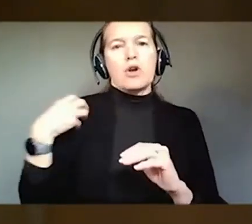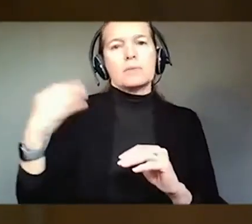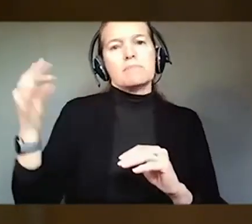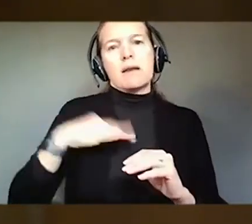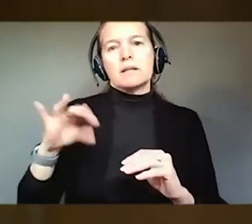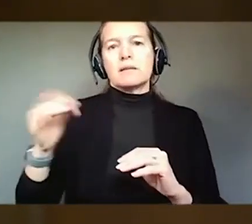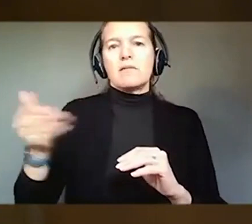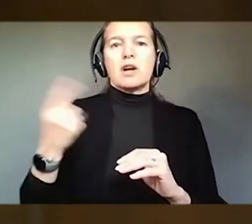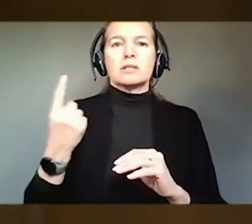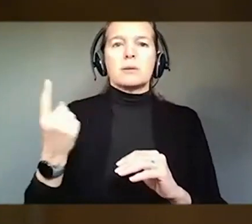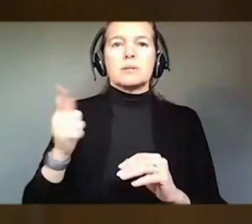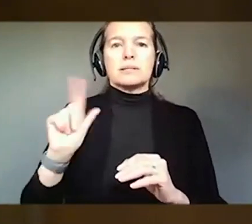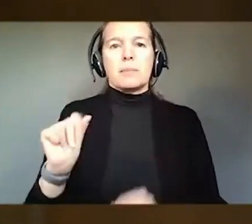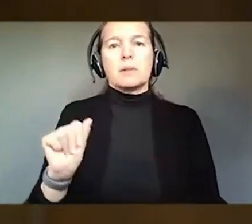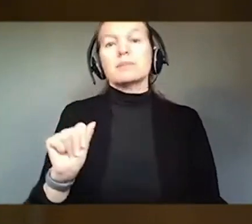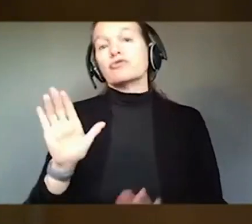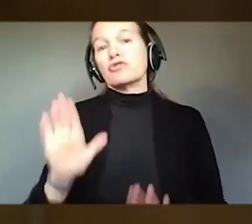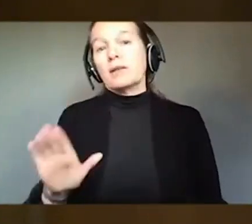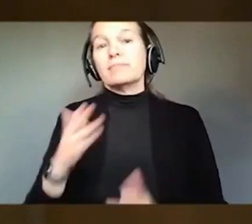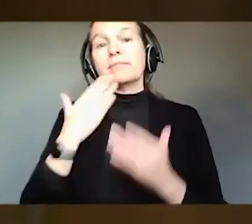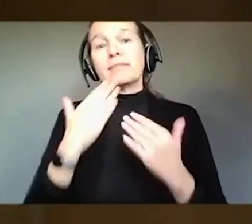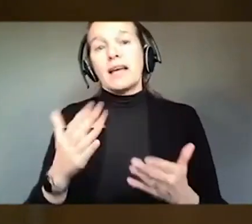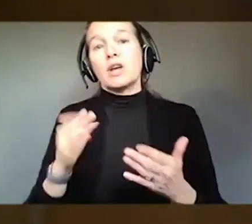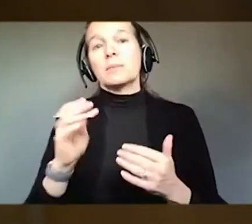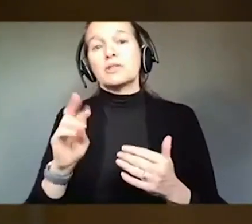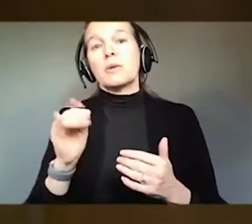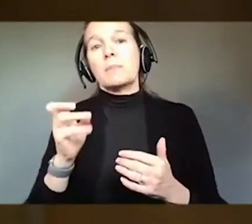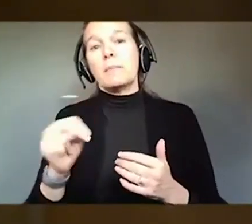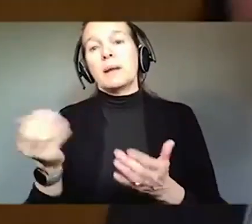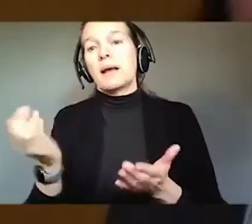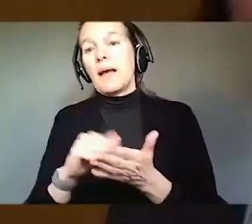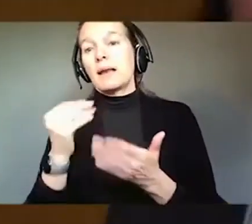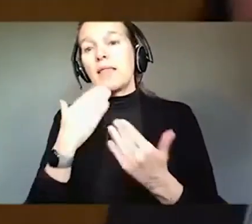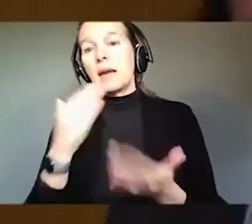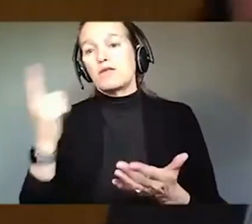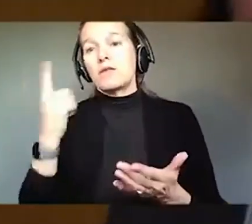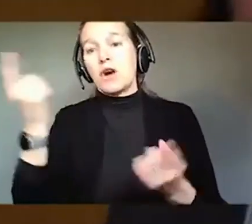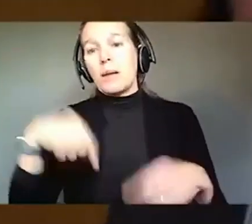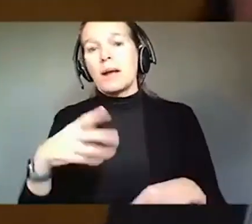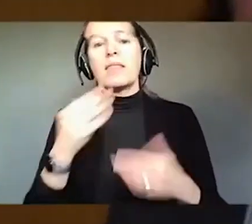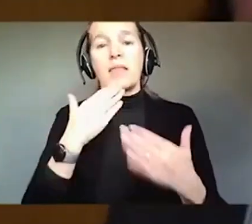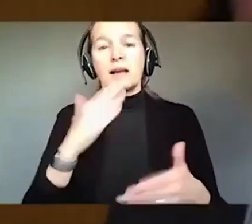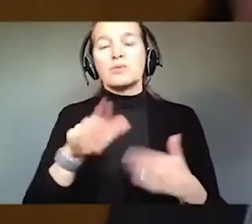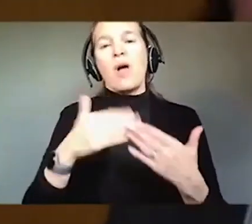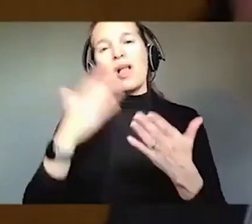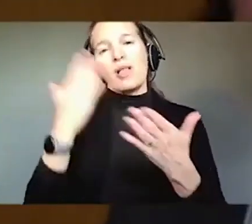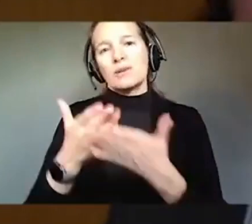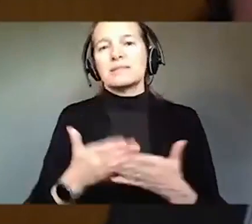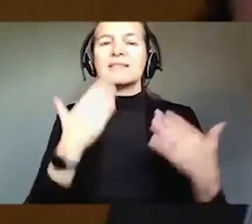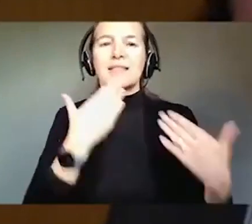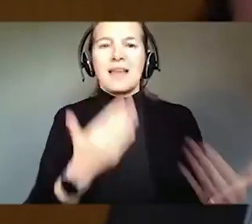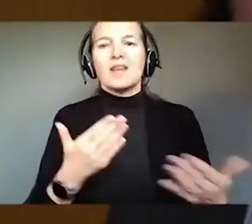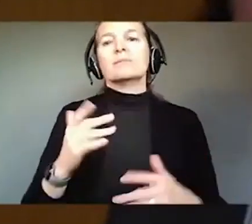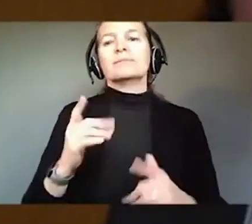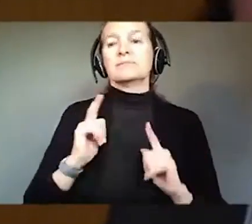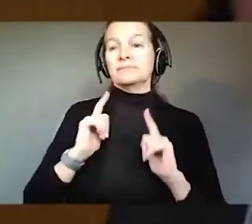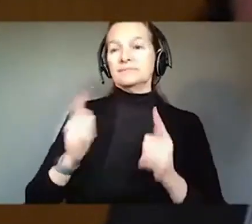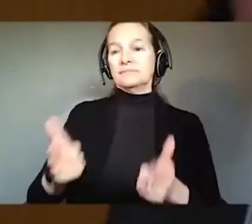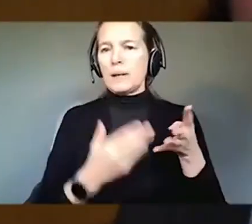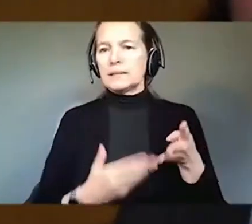hiring somebody who's disabled. Great. Well, thank you, Mr. Mittman, again, thank you for being here and thanks to all the witnesses for being here today. Thank you, you, Mr. Chairman.